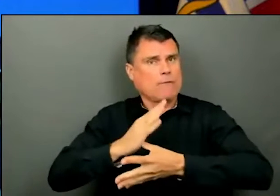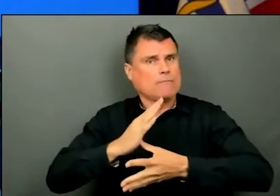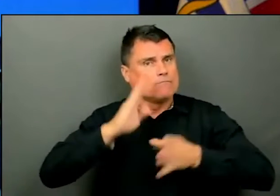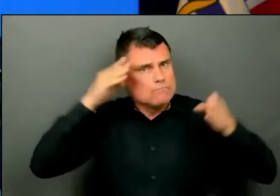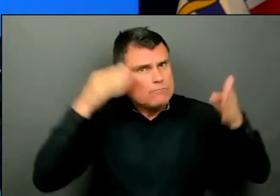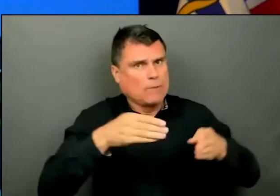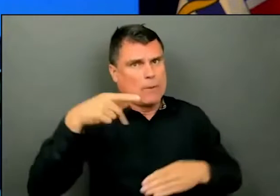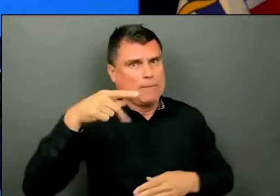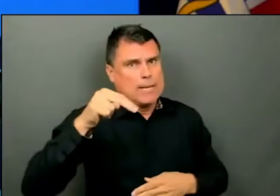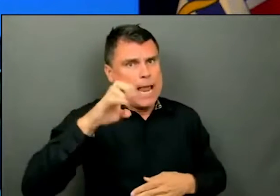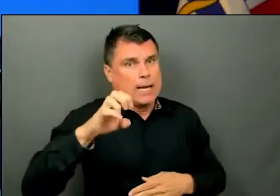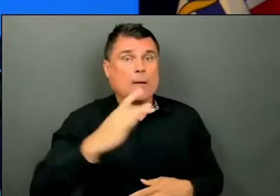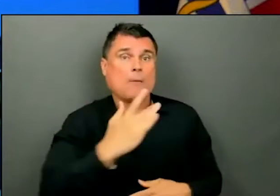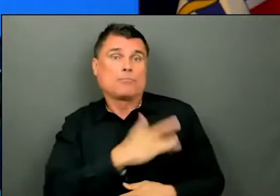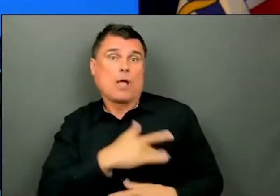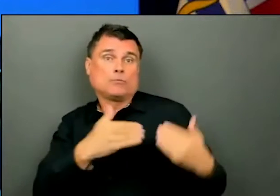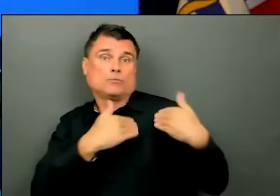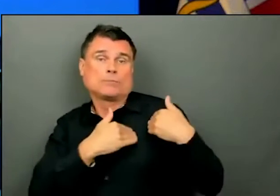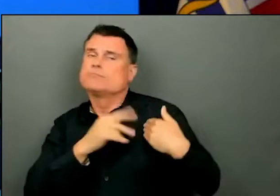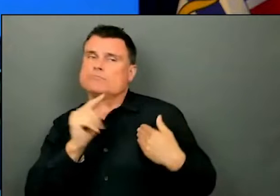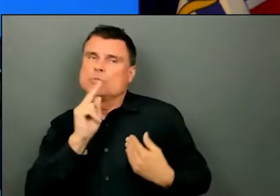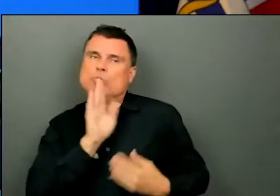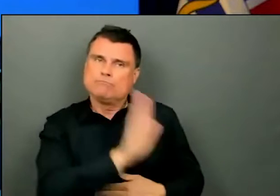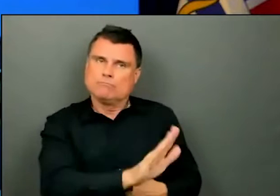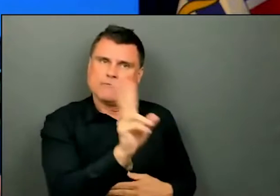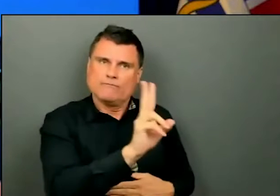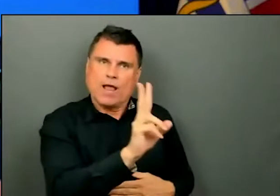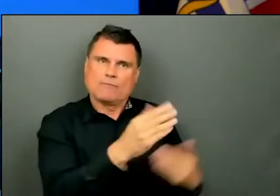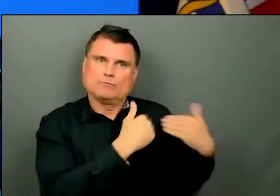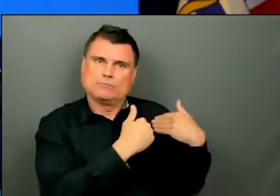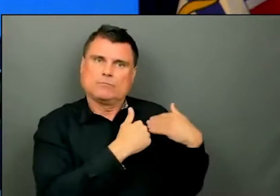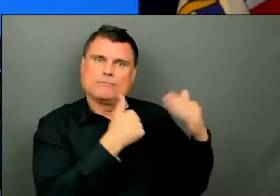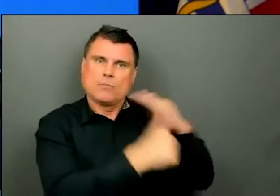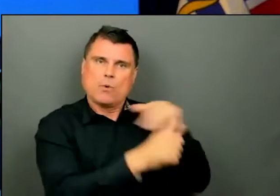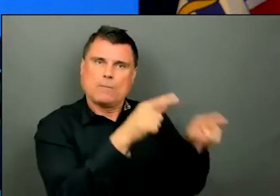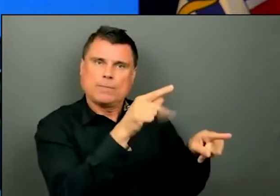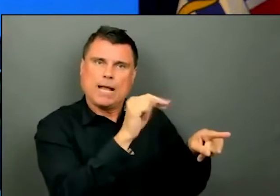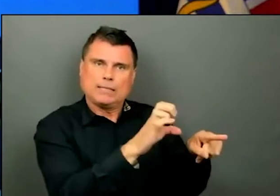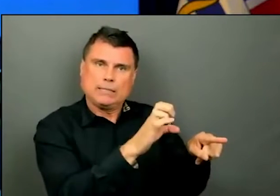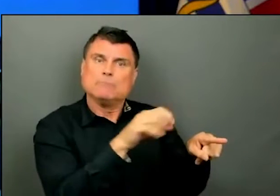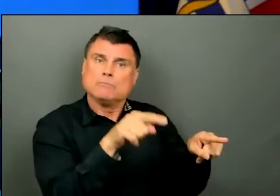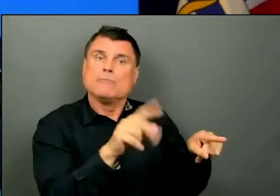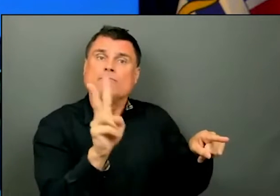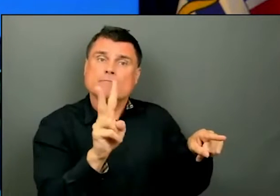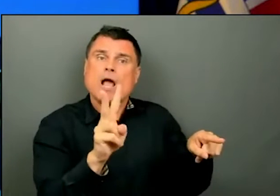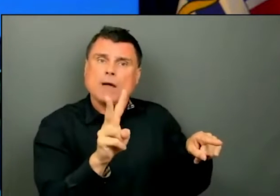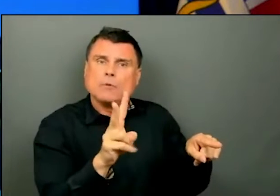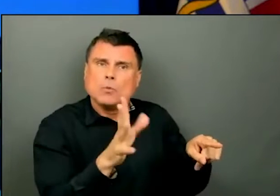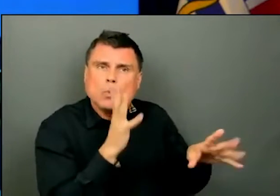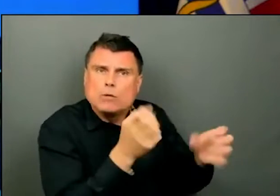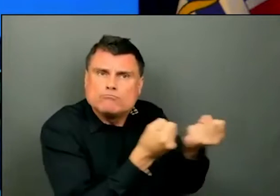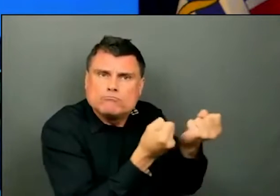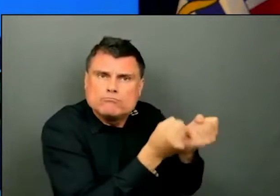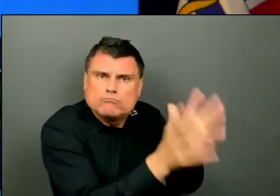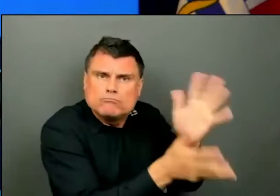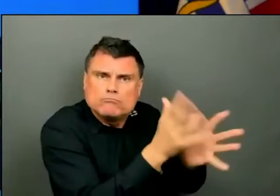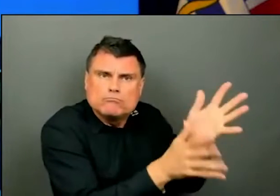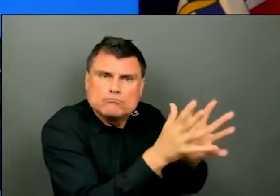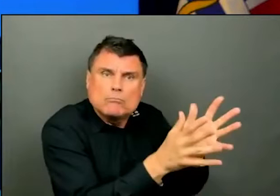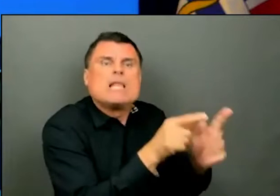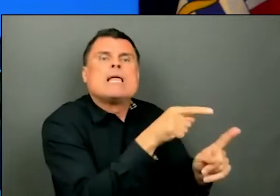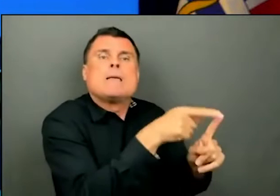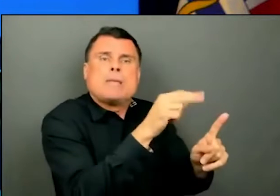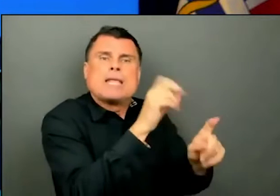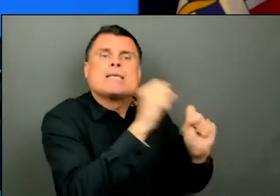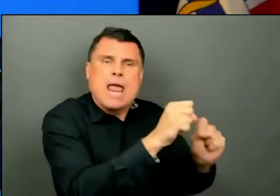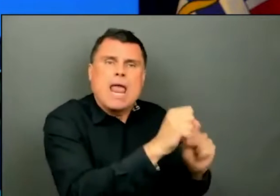have applied. I'm confident for some of the federal programs if they had chose to do so. We're confident that this program is available